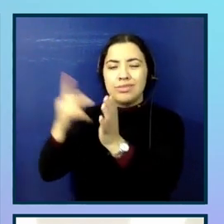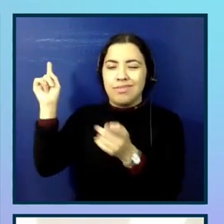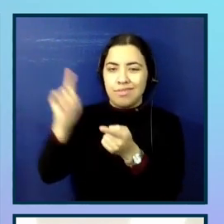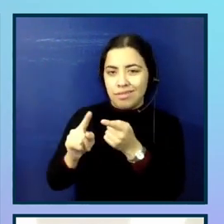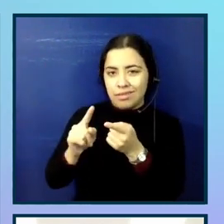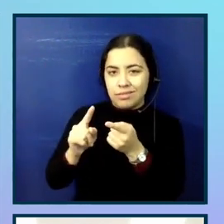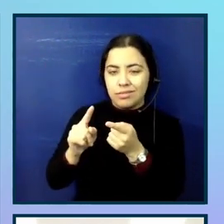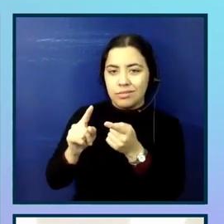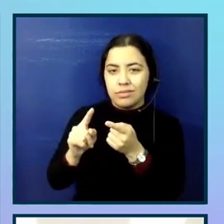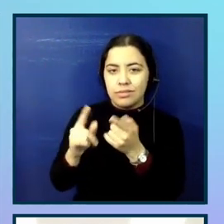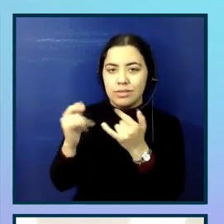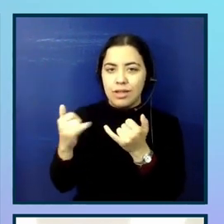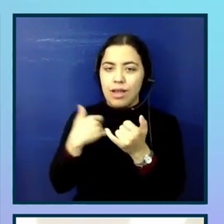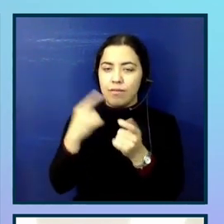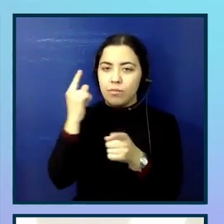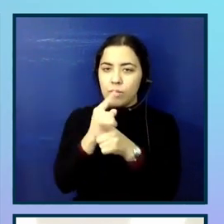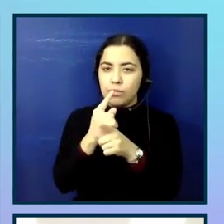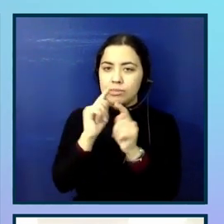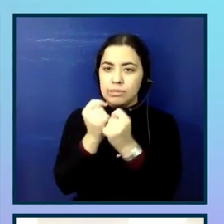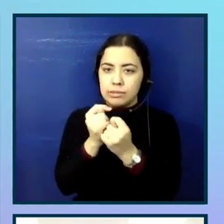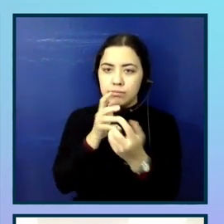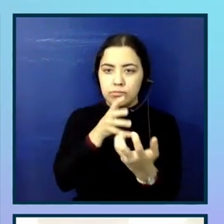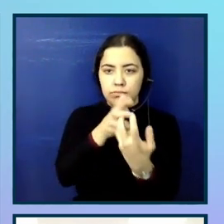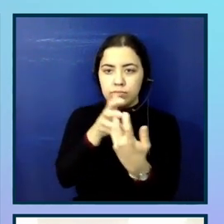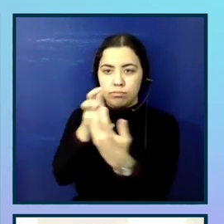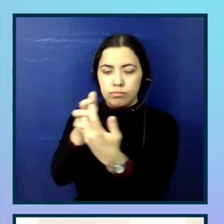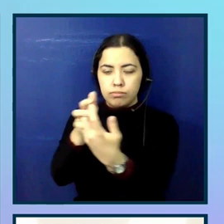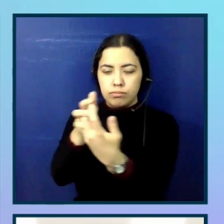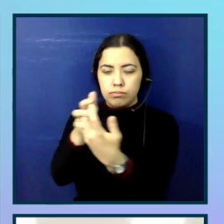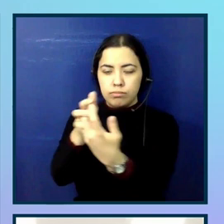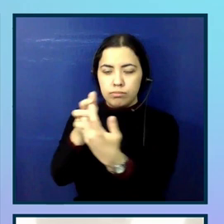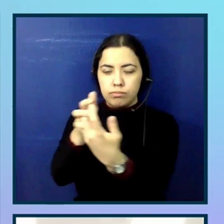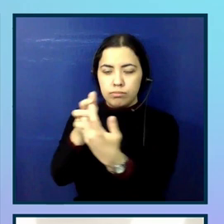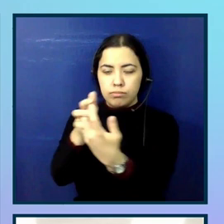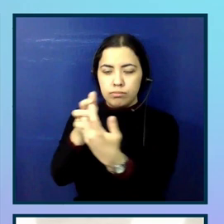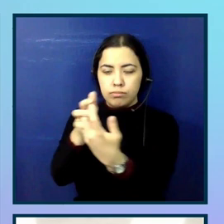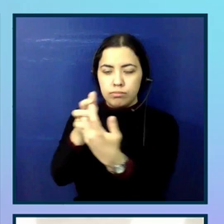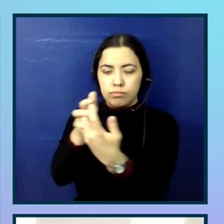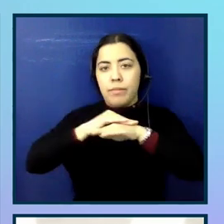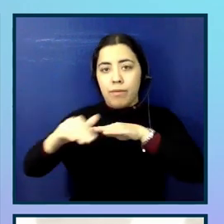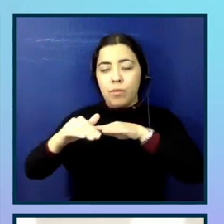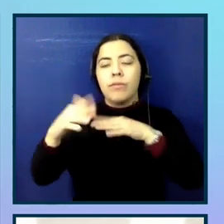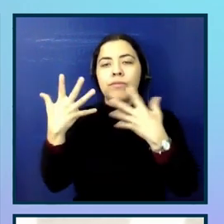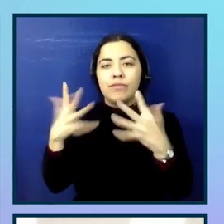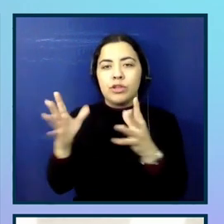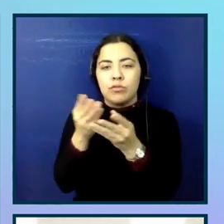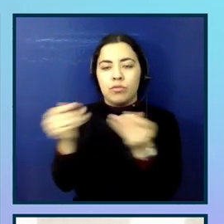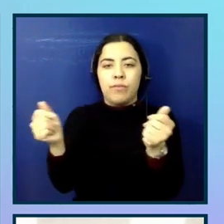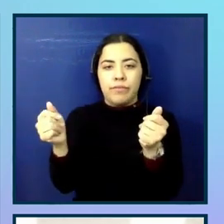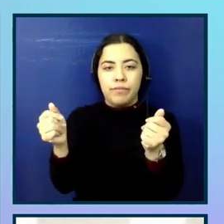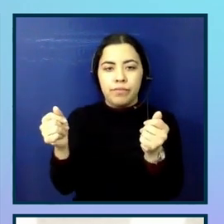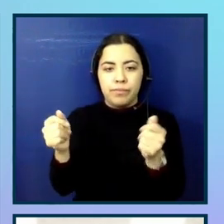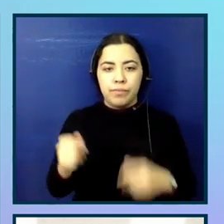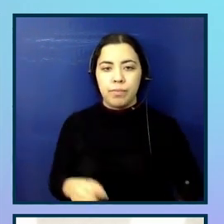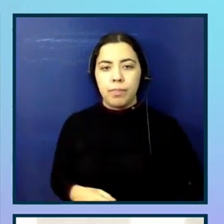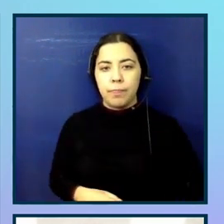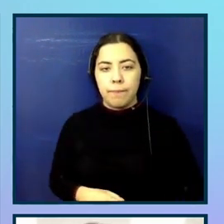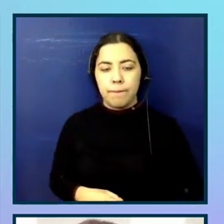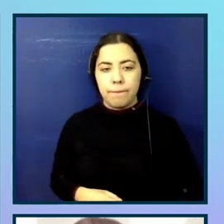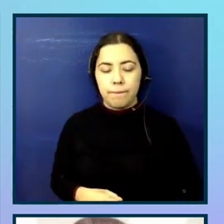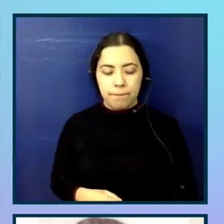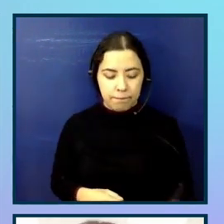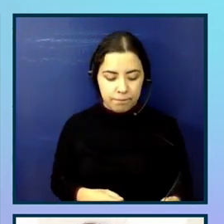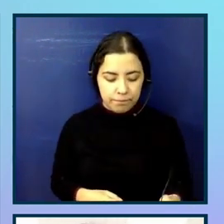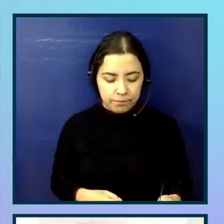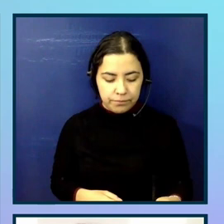put these into this correcting and have them resolved globally across the platform. And while I was doing this, I just wanted to show a picture